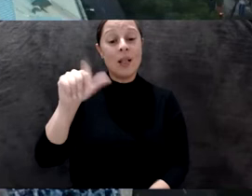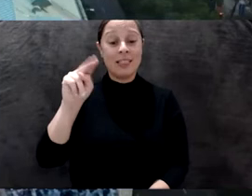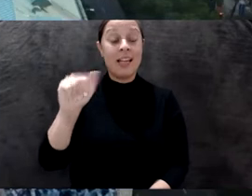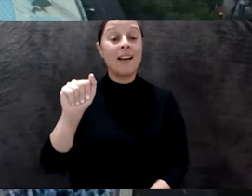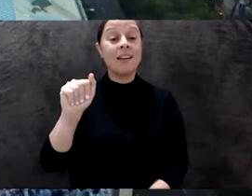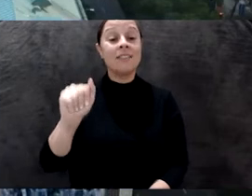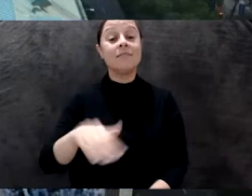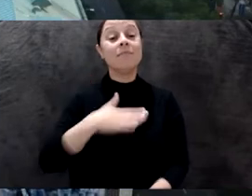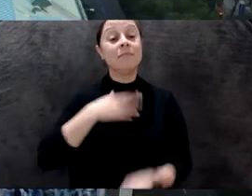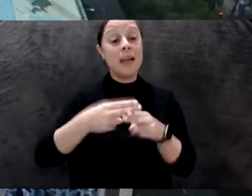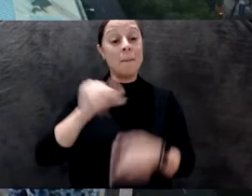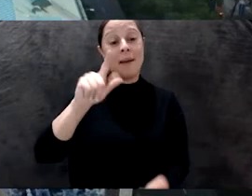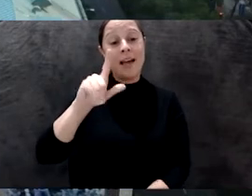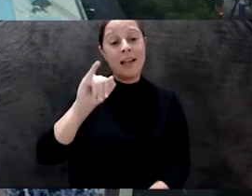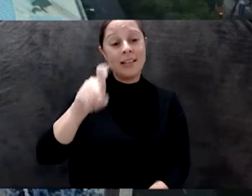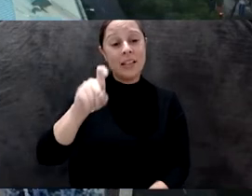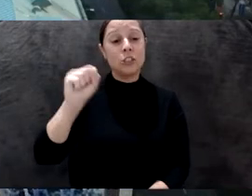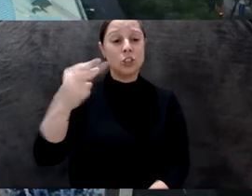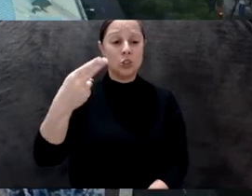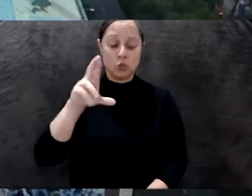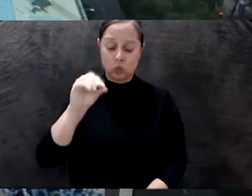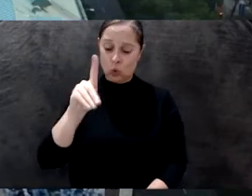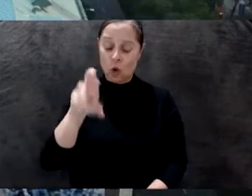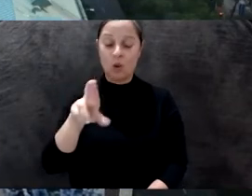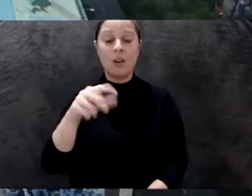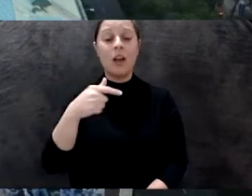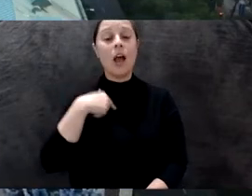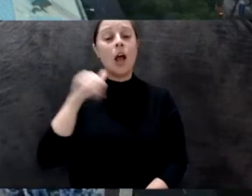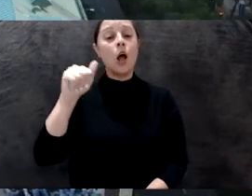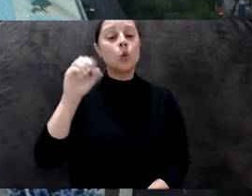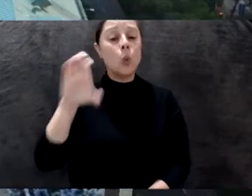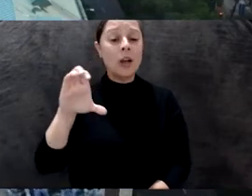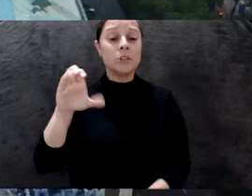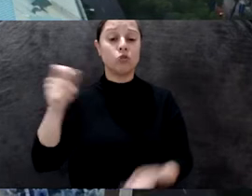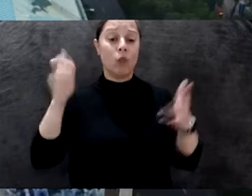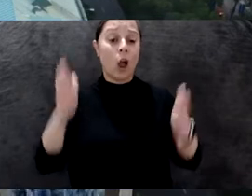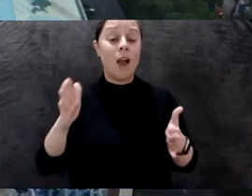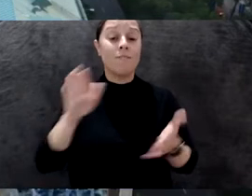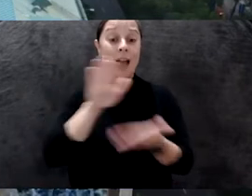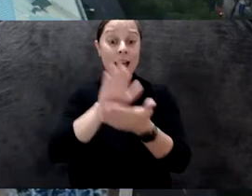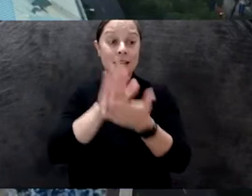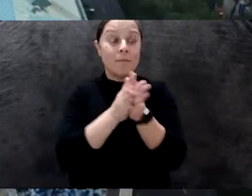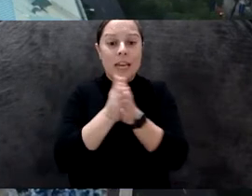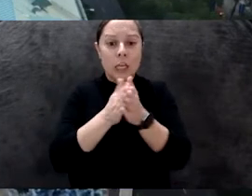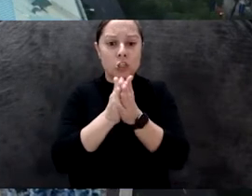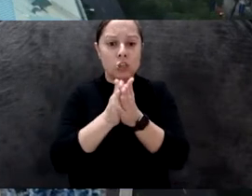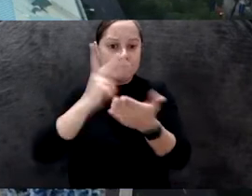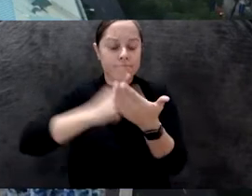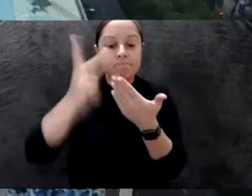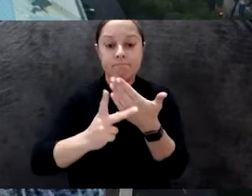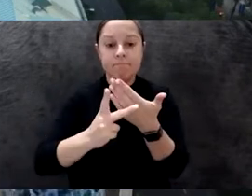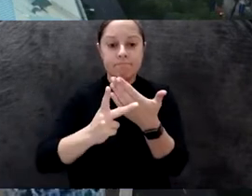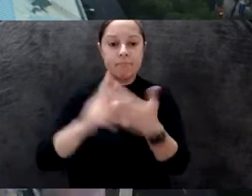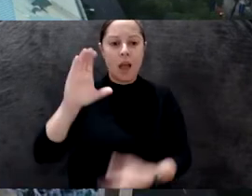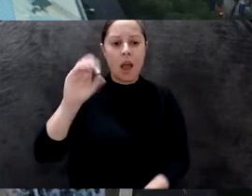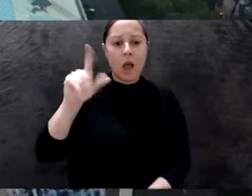is Alex Schroeder. I'm the Associate Director of Academic Initiatives at the Columbia Climate School, and I've had the great pleasure to